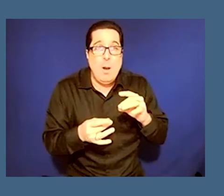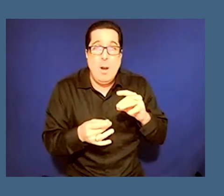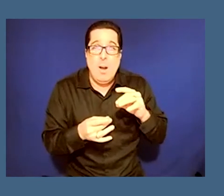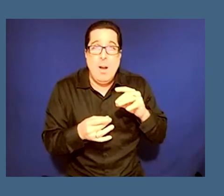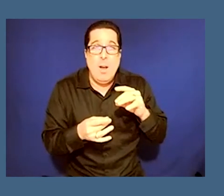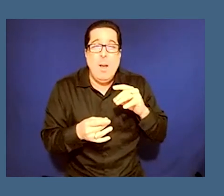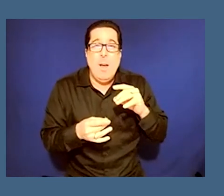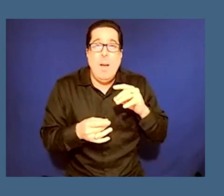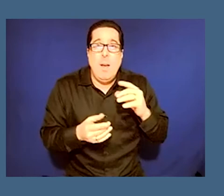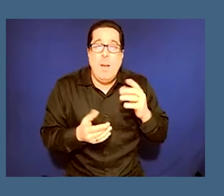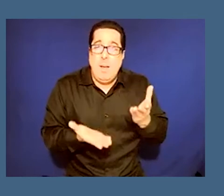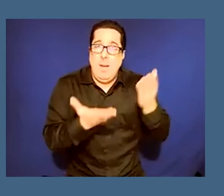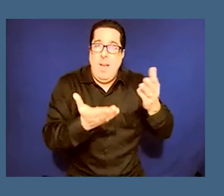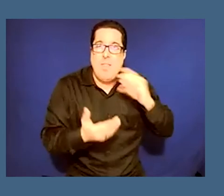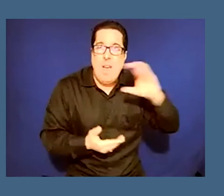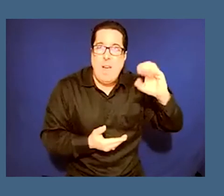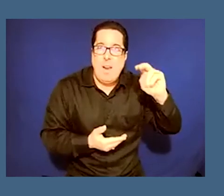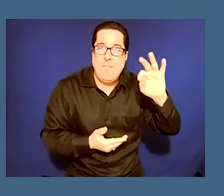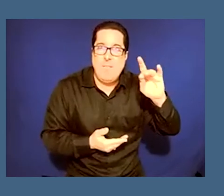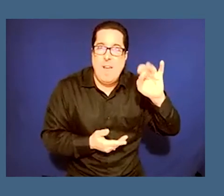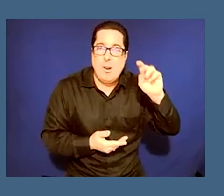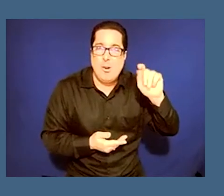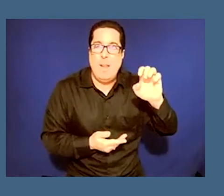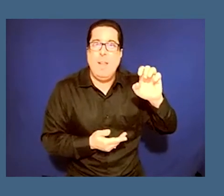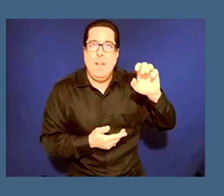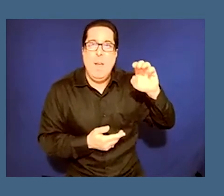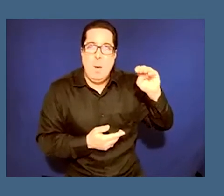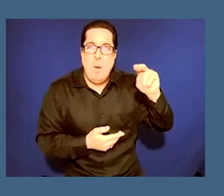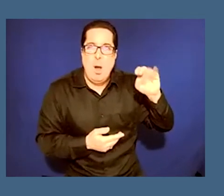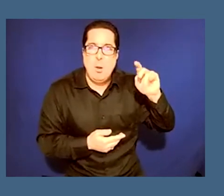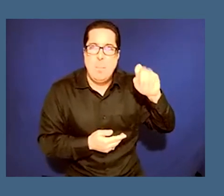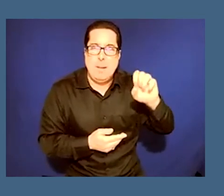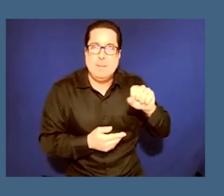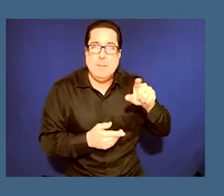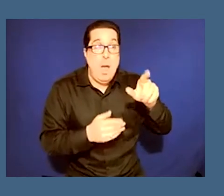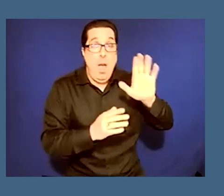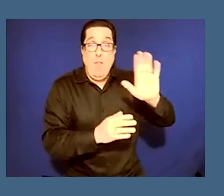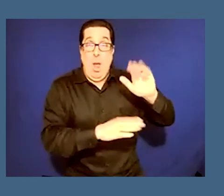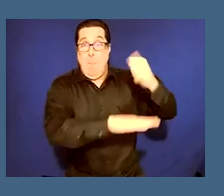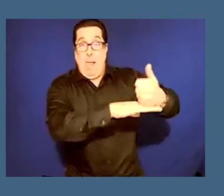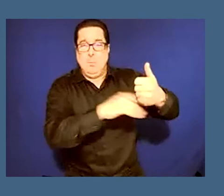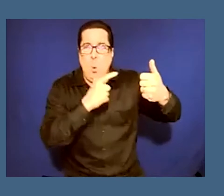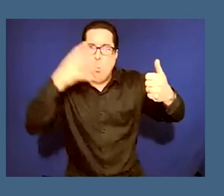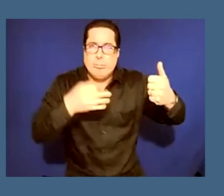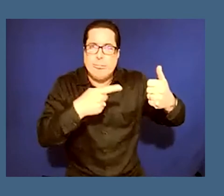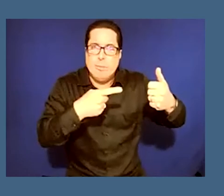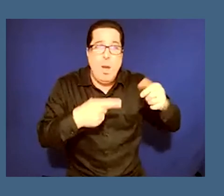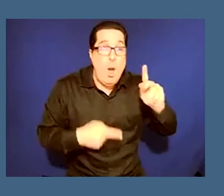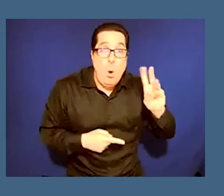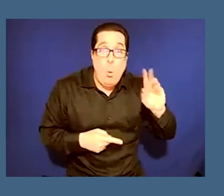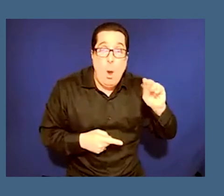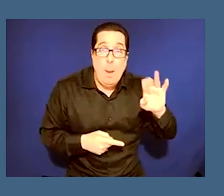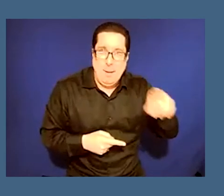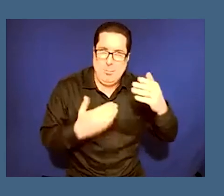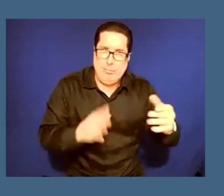confederate monuments right so it was very interesting right that's sort of like their placement and then kwami young unmute kwami to go there right